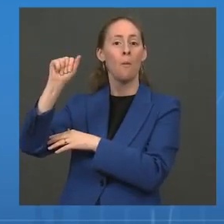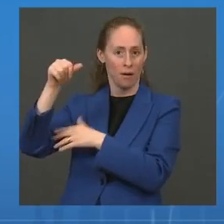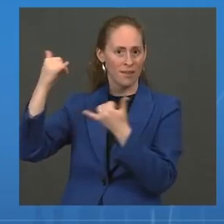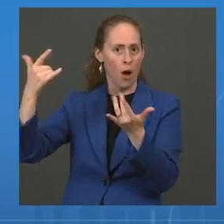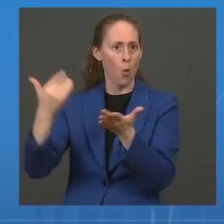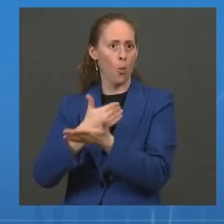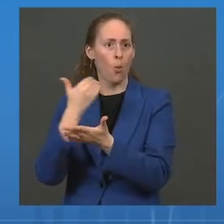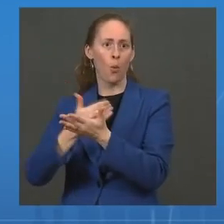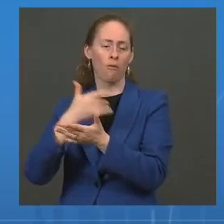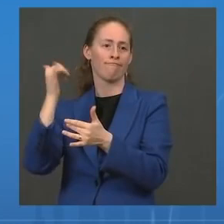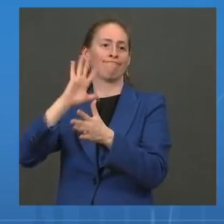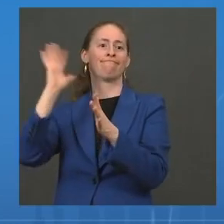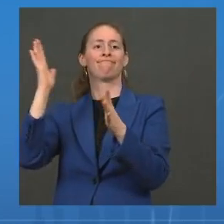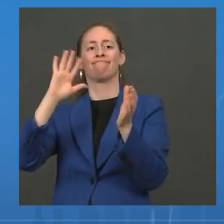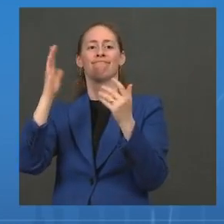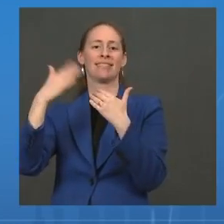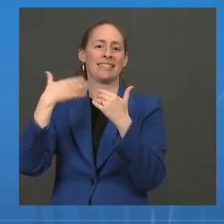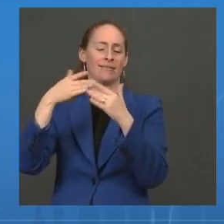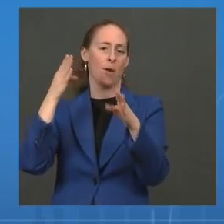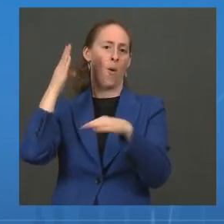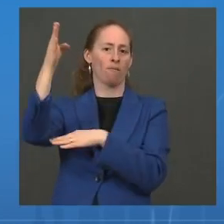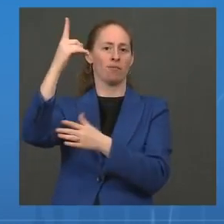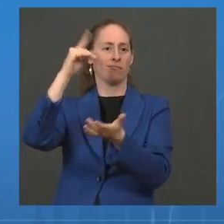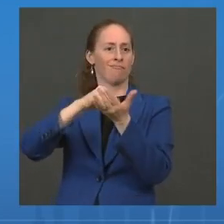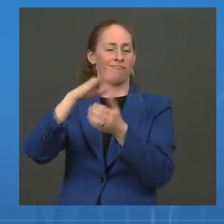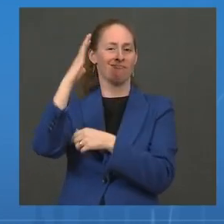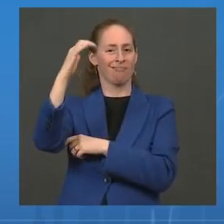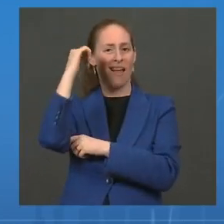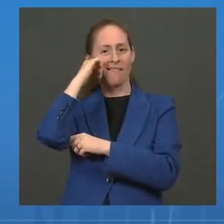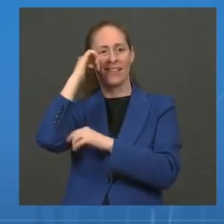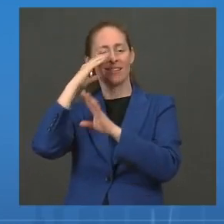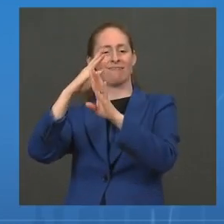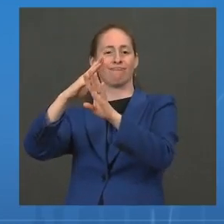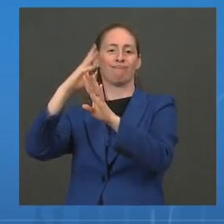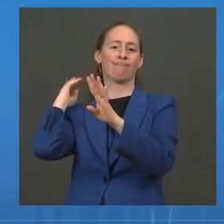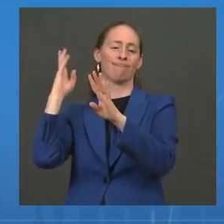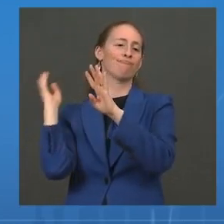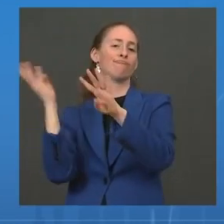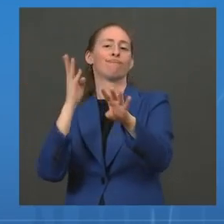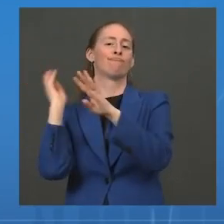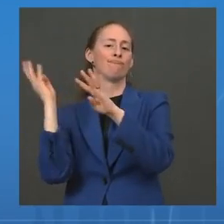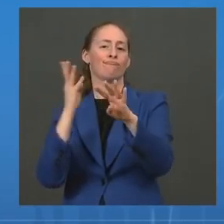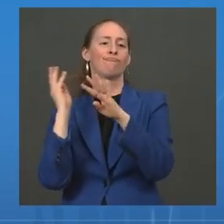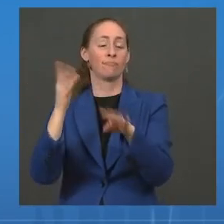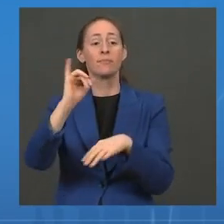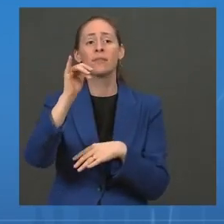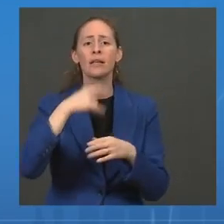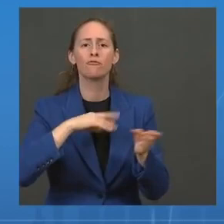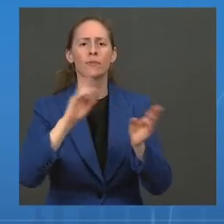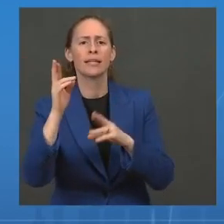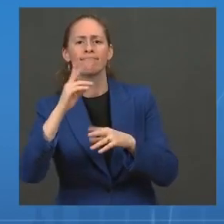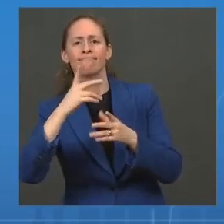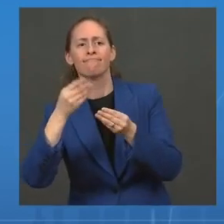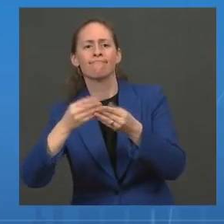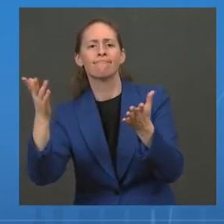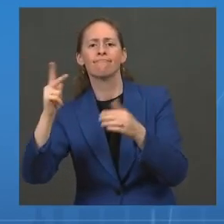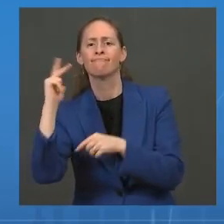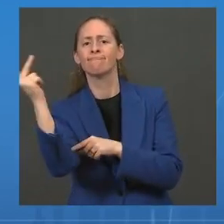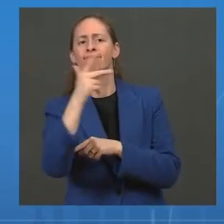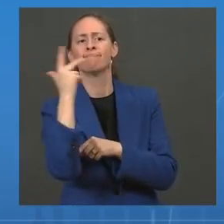,500 kids a day, the mobile clinics that are being deployed across the country. So, the pace will be increasing